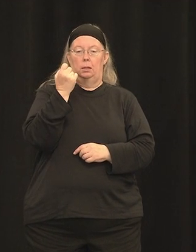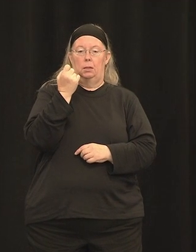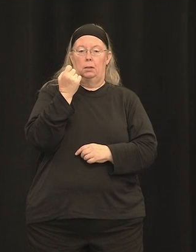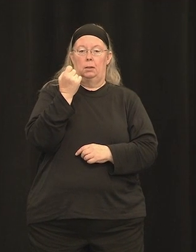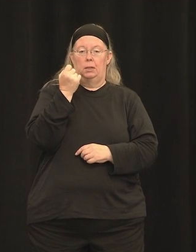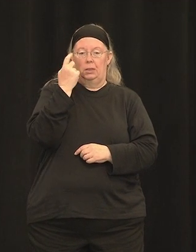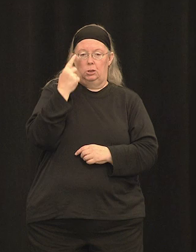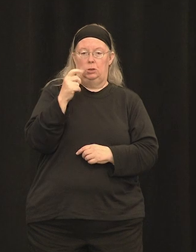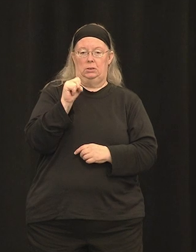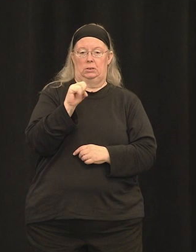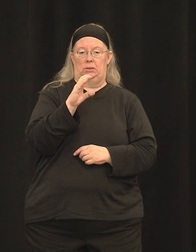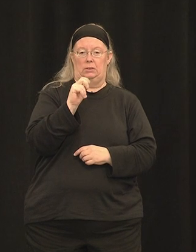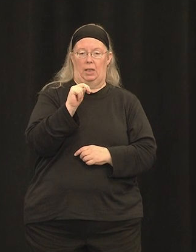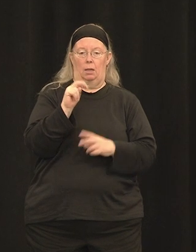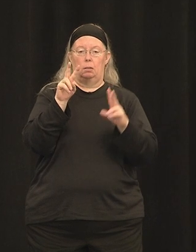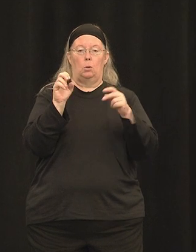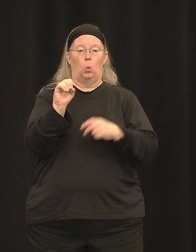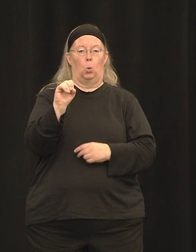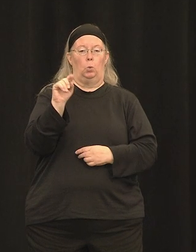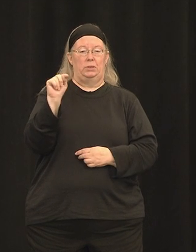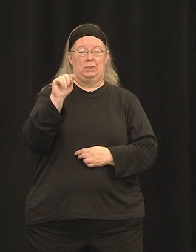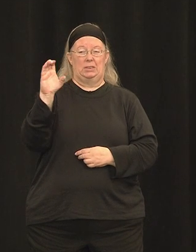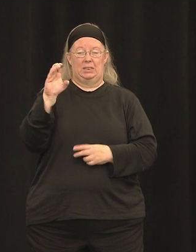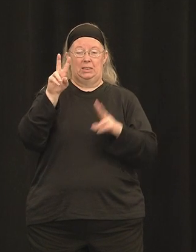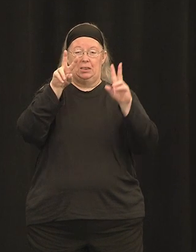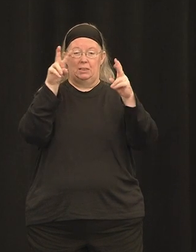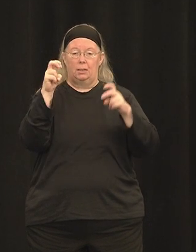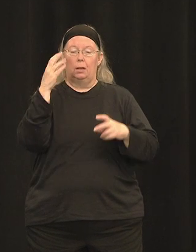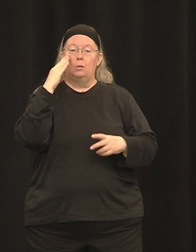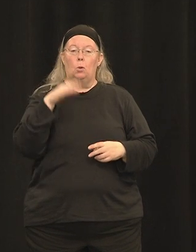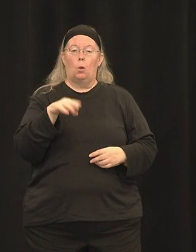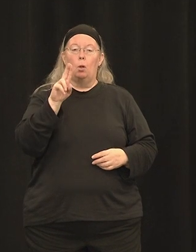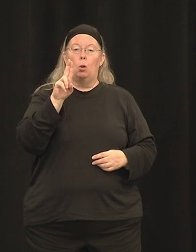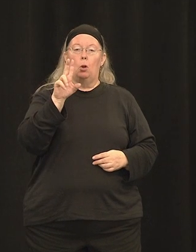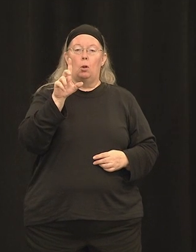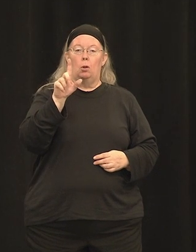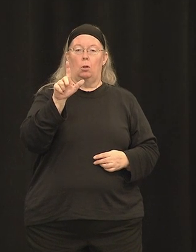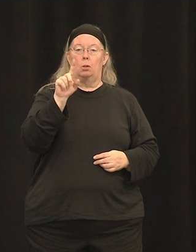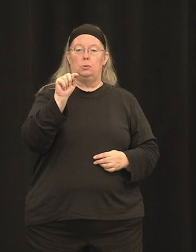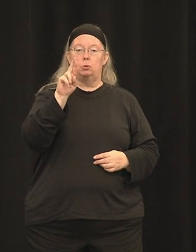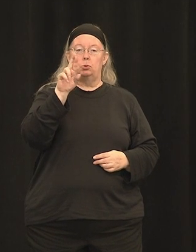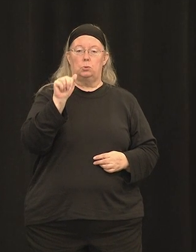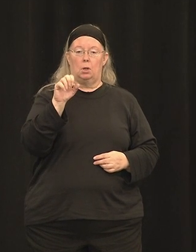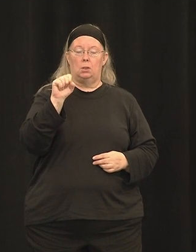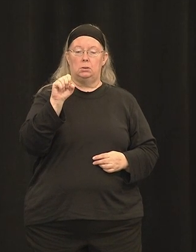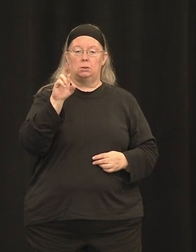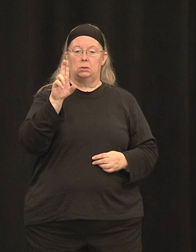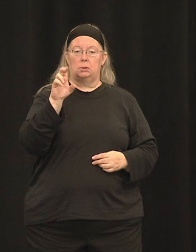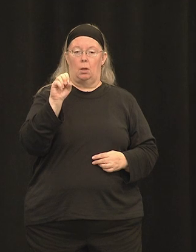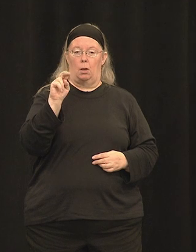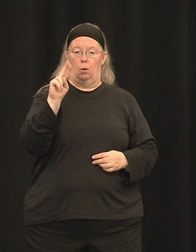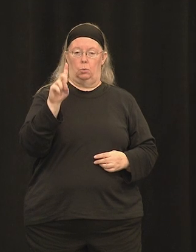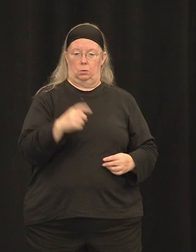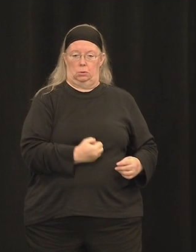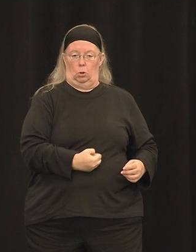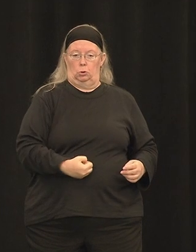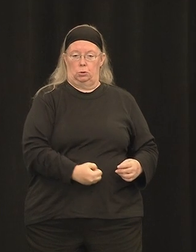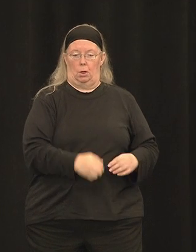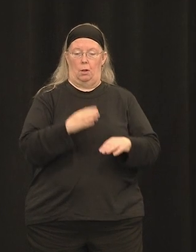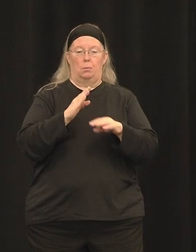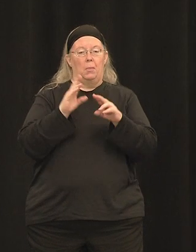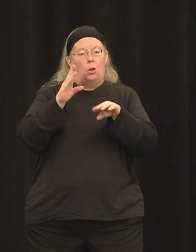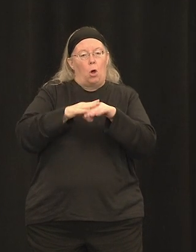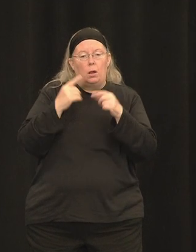retina. Instead of using sounds to generate an image, though, they use light. And what this allows physicians to do